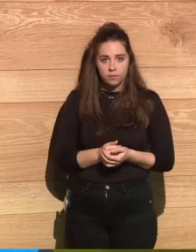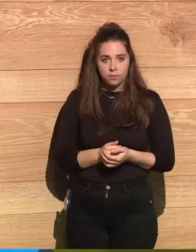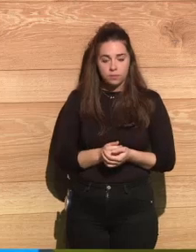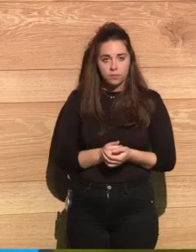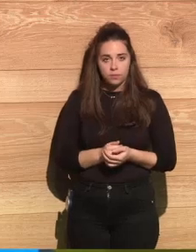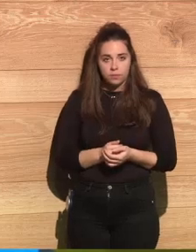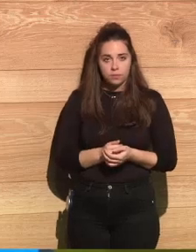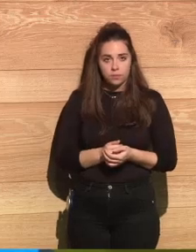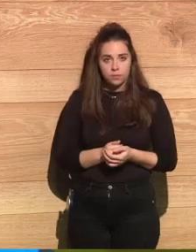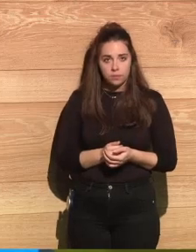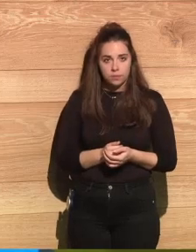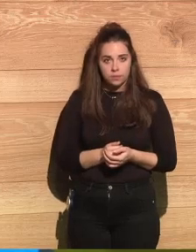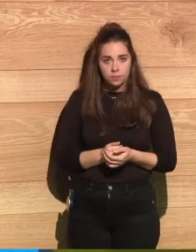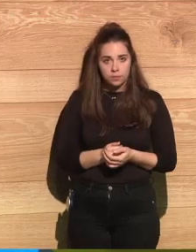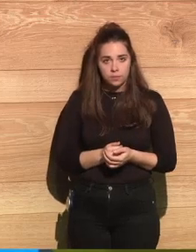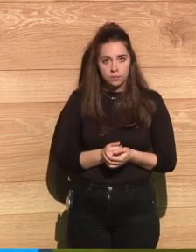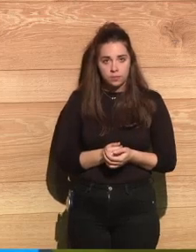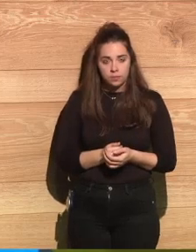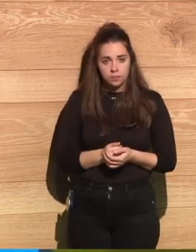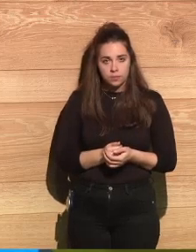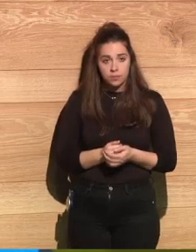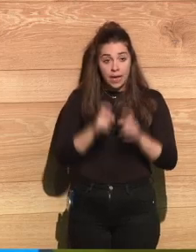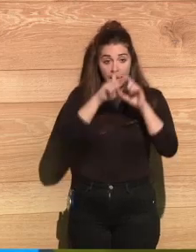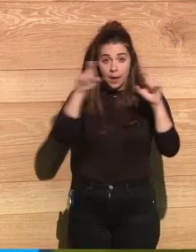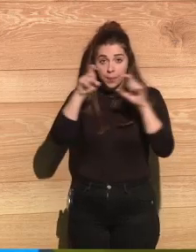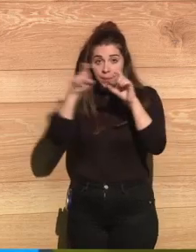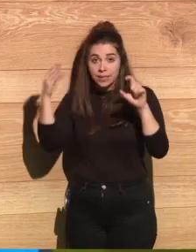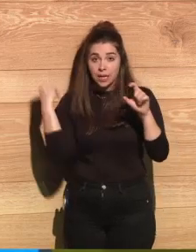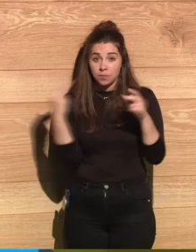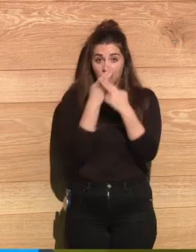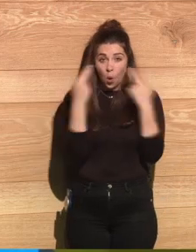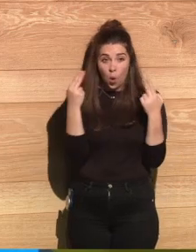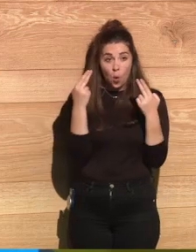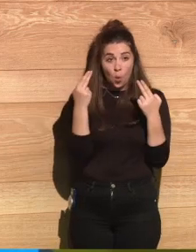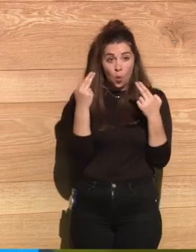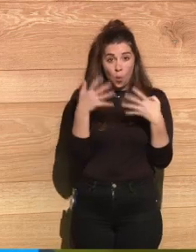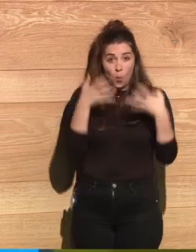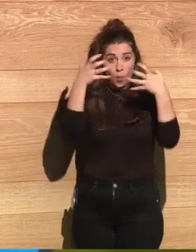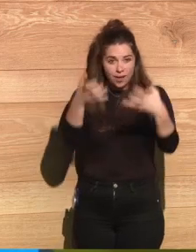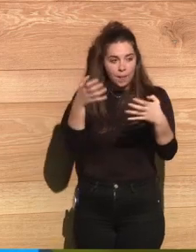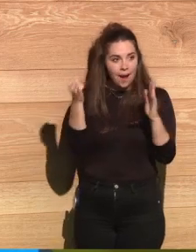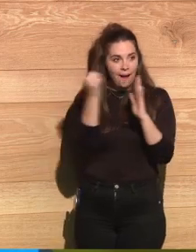such articles had to be pulled down for certain period of time,